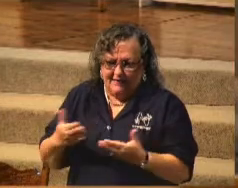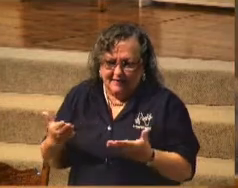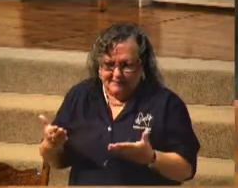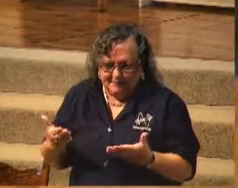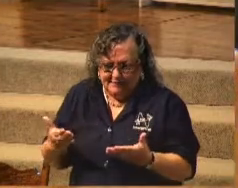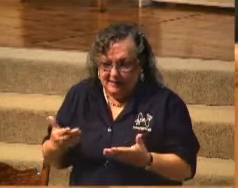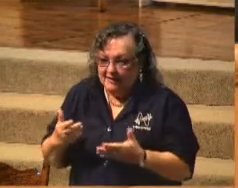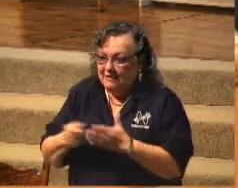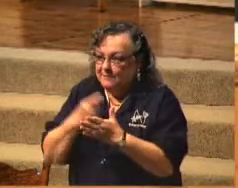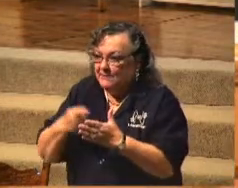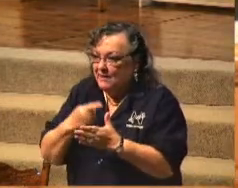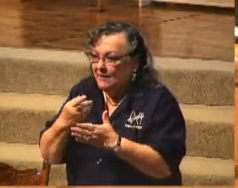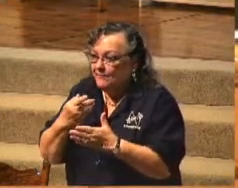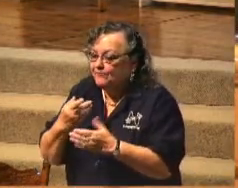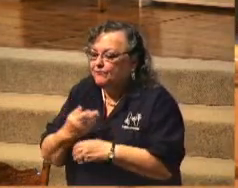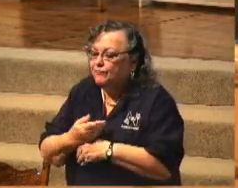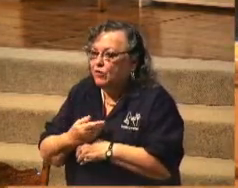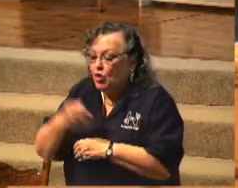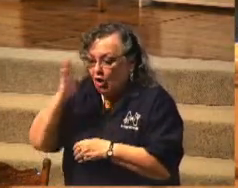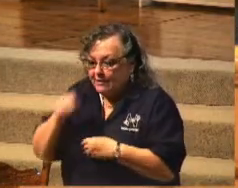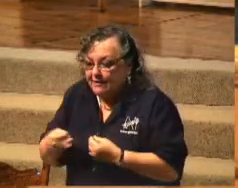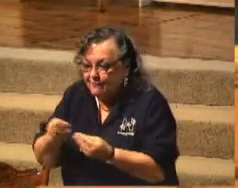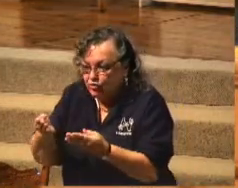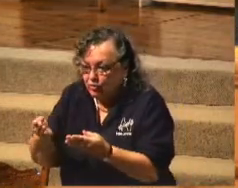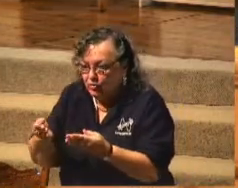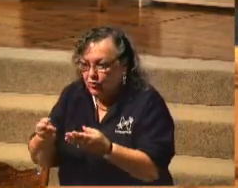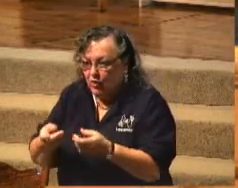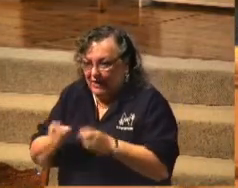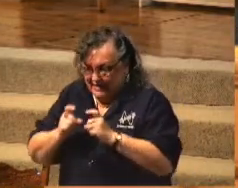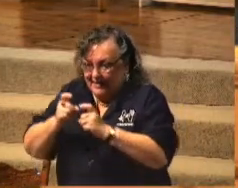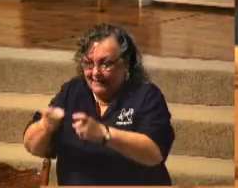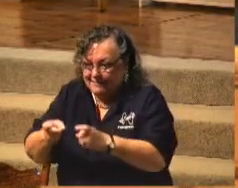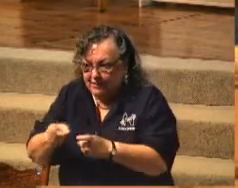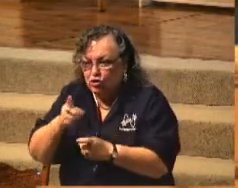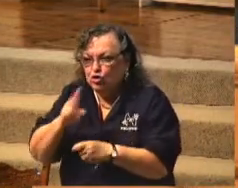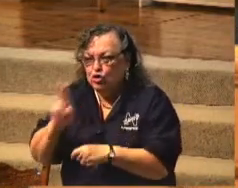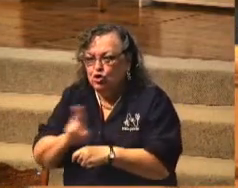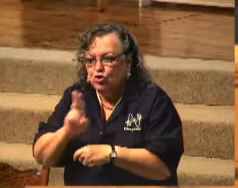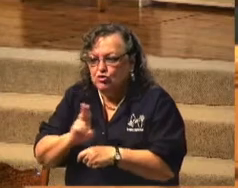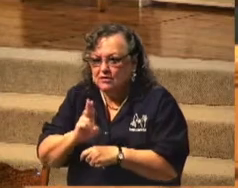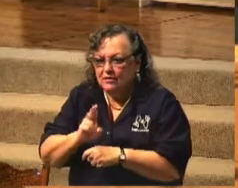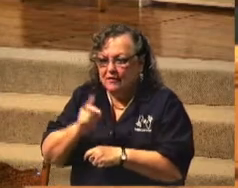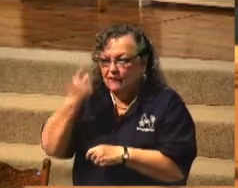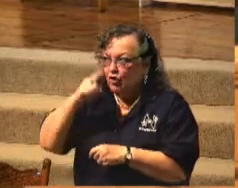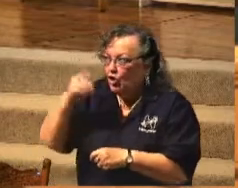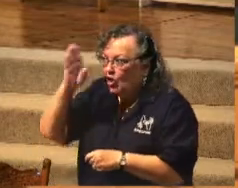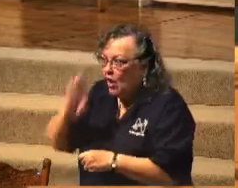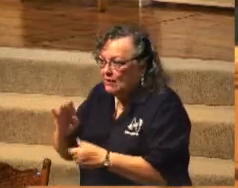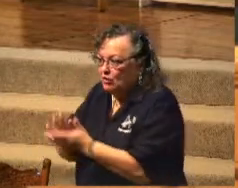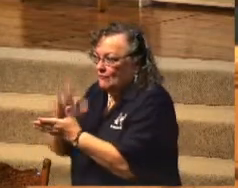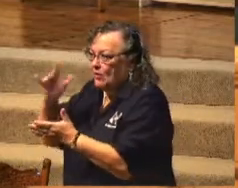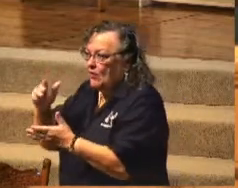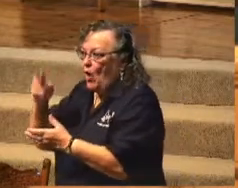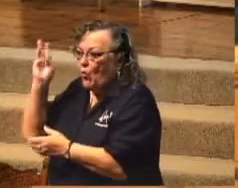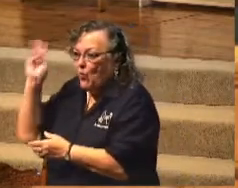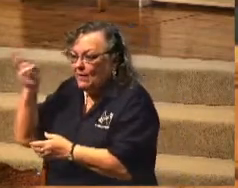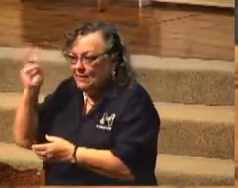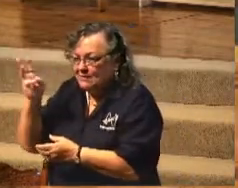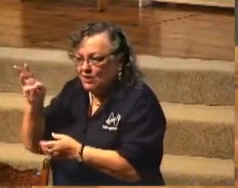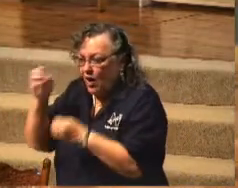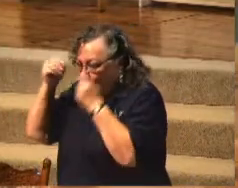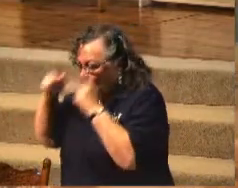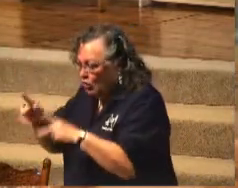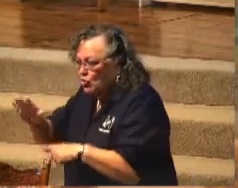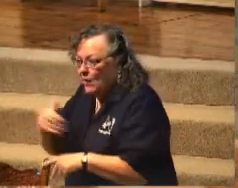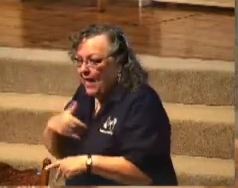God has gifted you with for His glory. You can use it as a witnessing opportunity. You can use it for God. You can have a